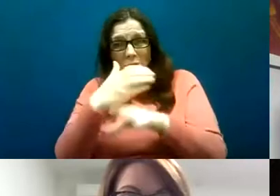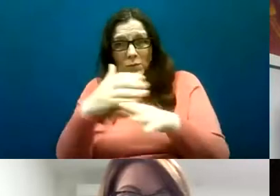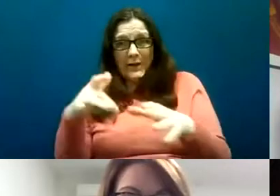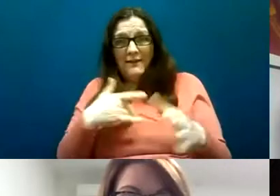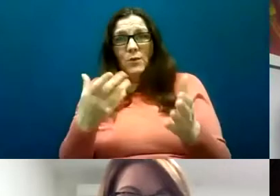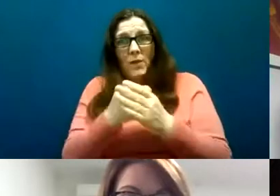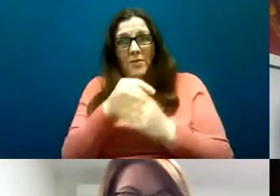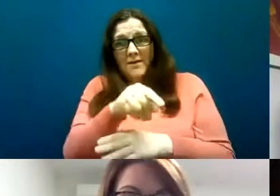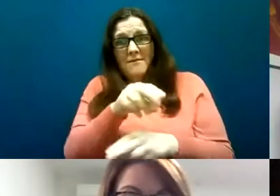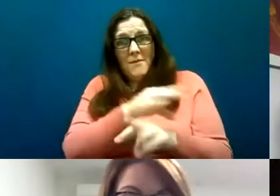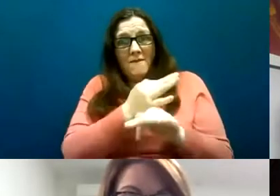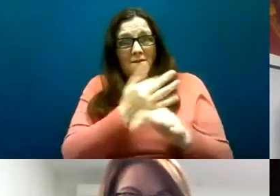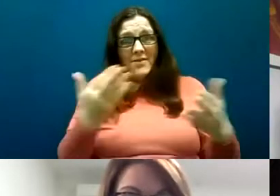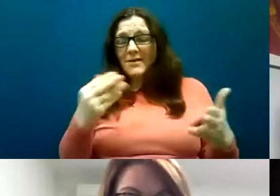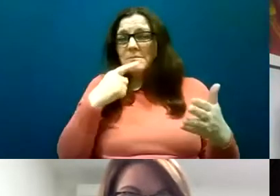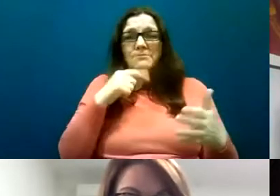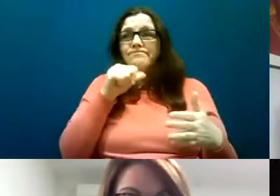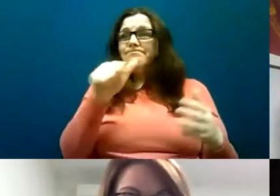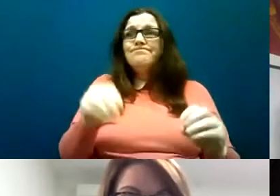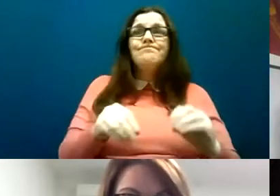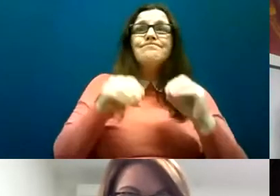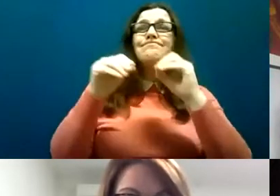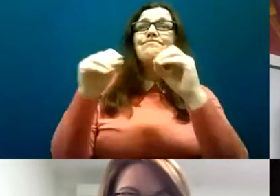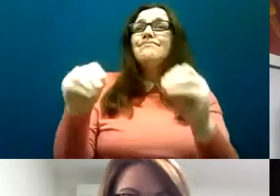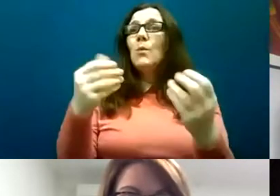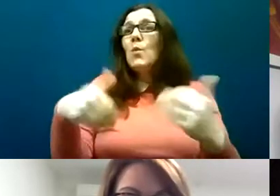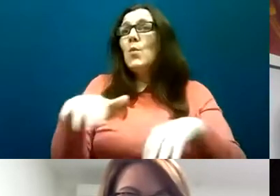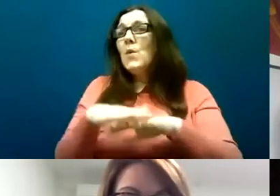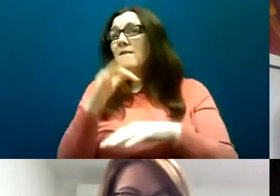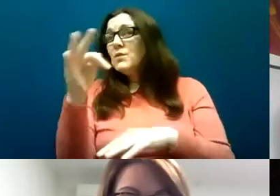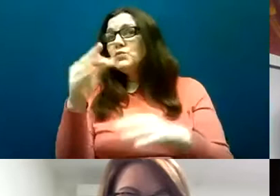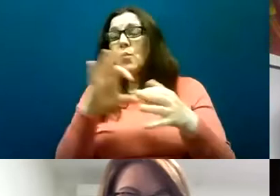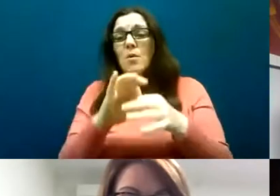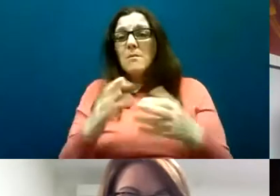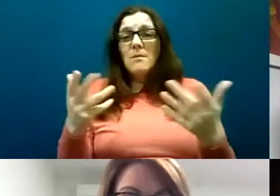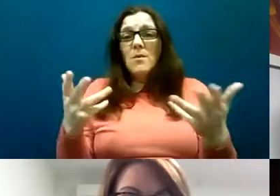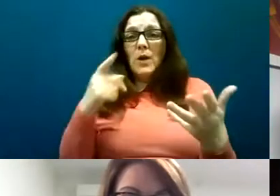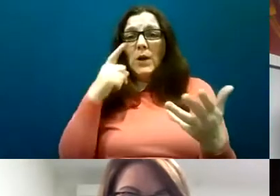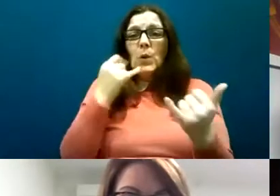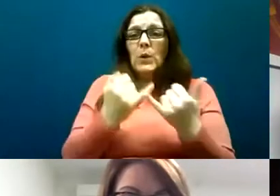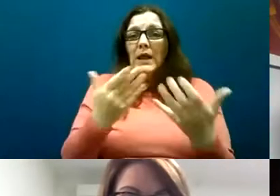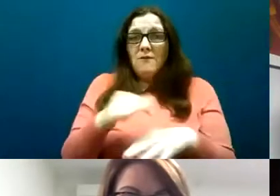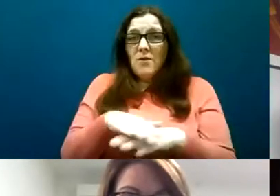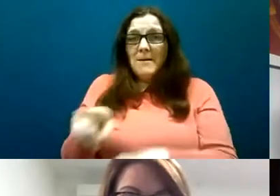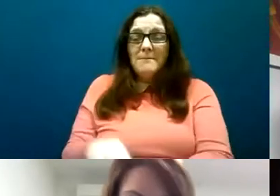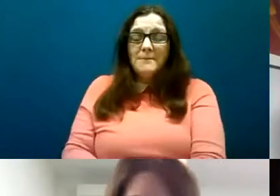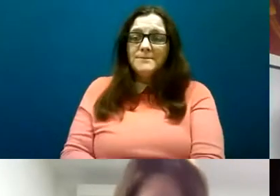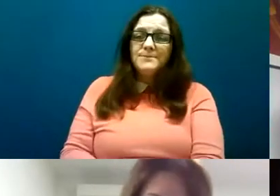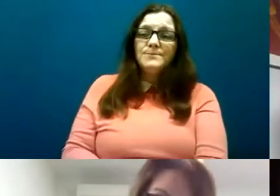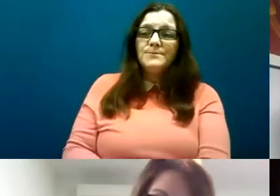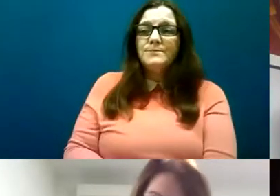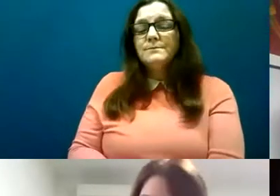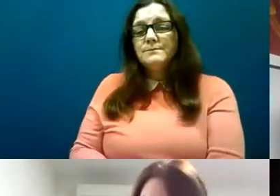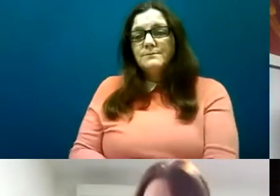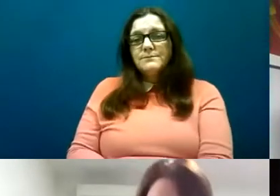isn't a clear pathway for them into a home of their own whatever that may look like for them the third thing